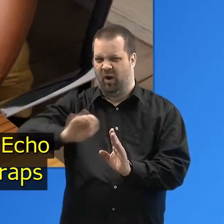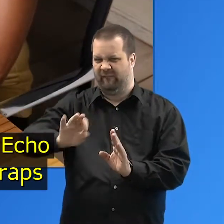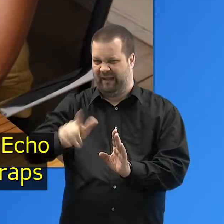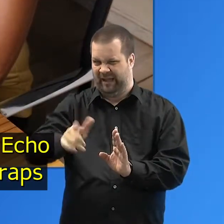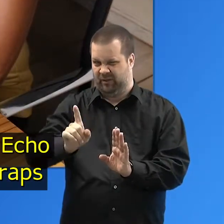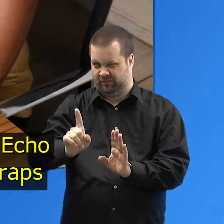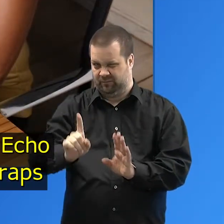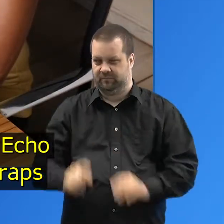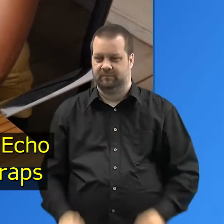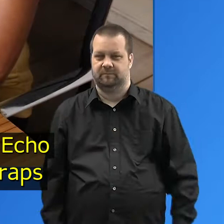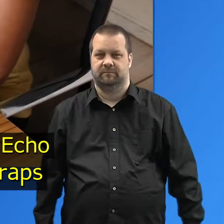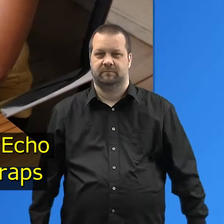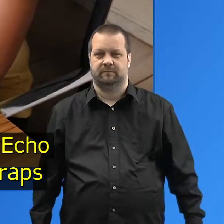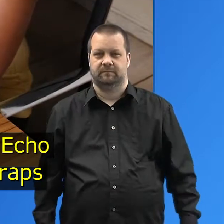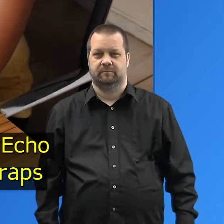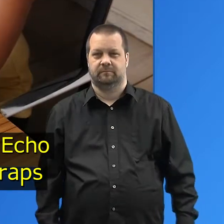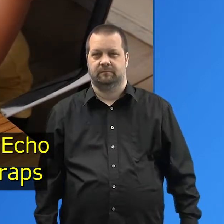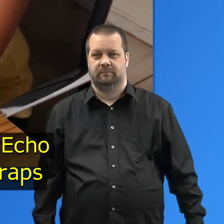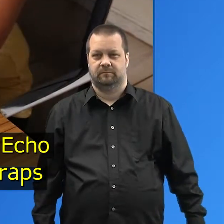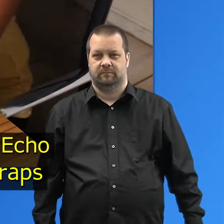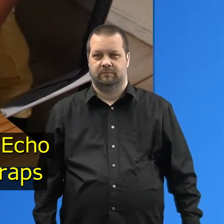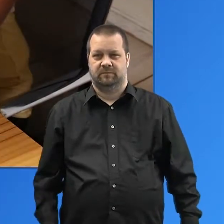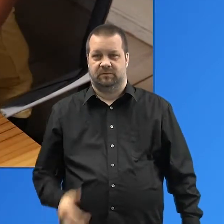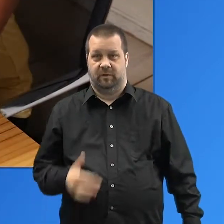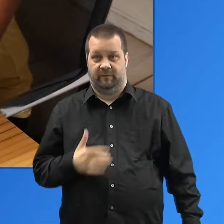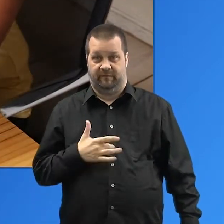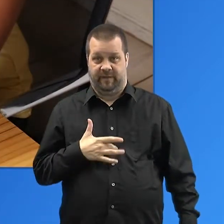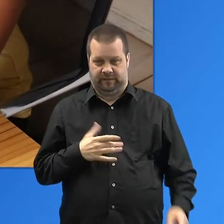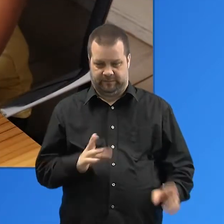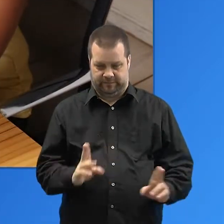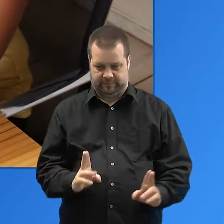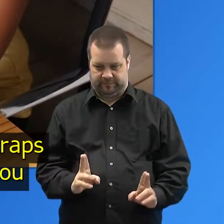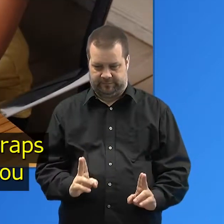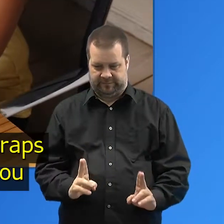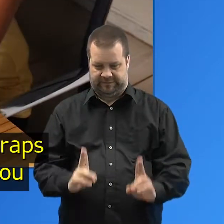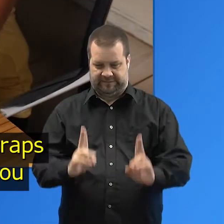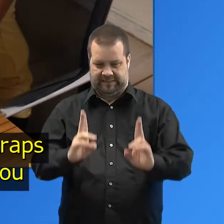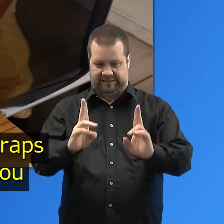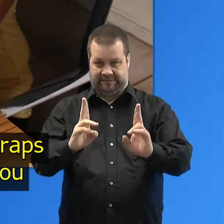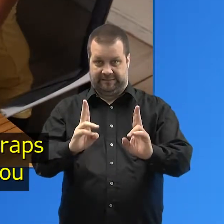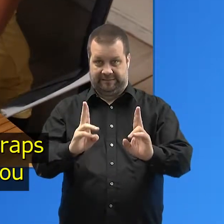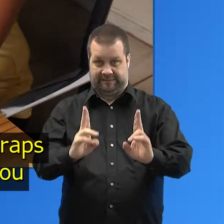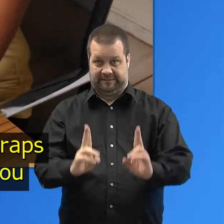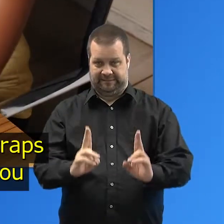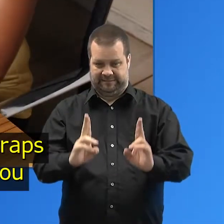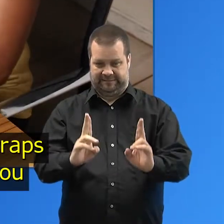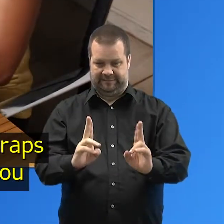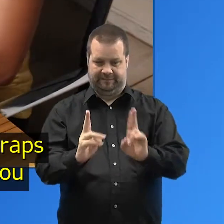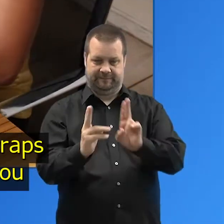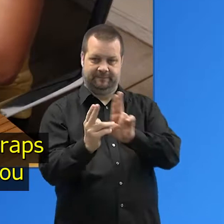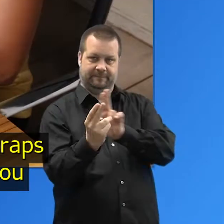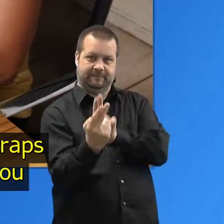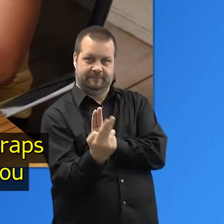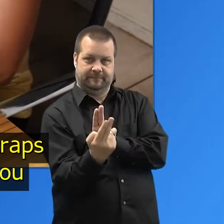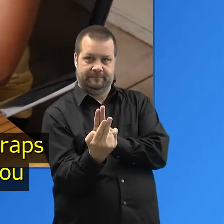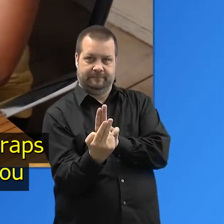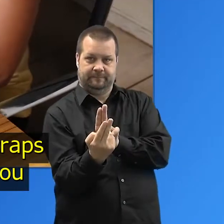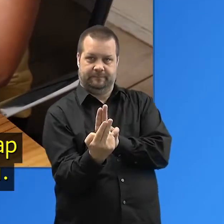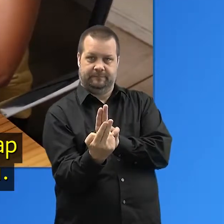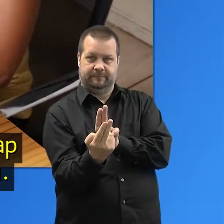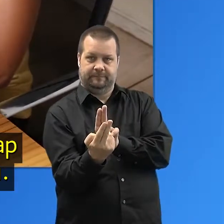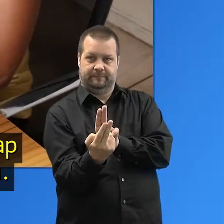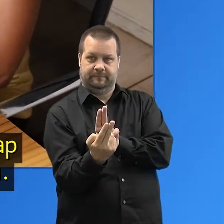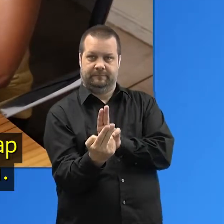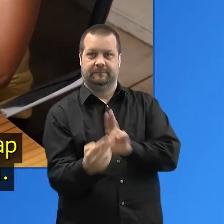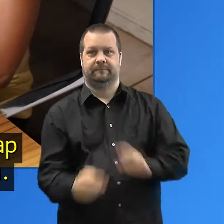Feel the sides of the Echo for the cardboard straps and orient it so that one of the straps is directly facing you